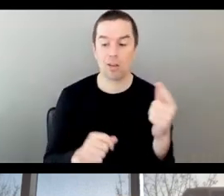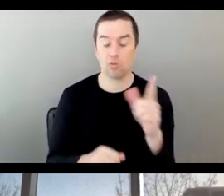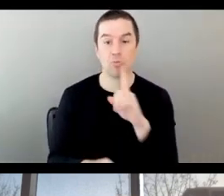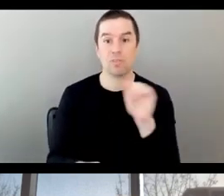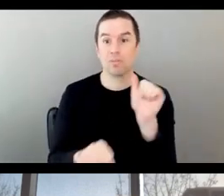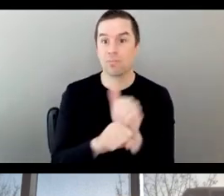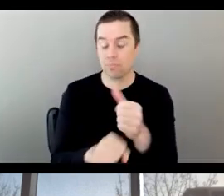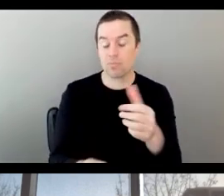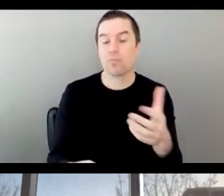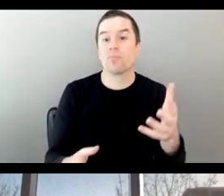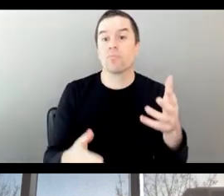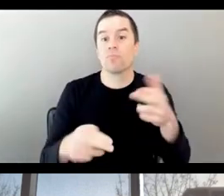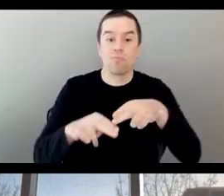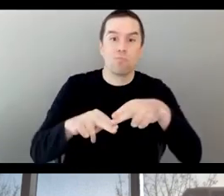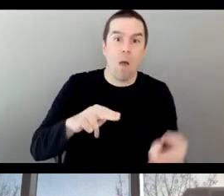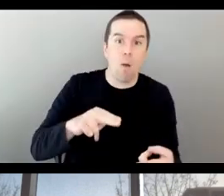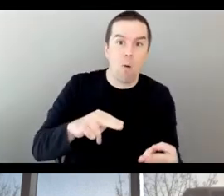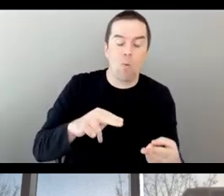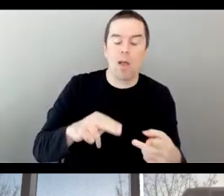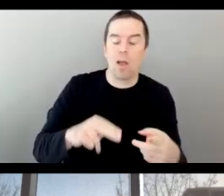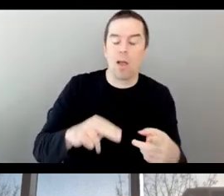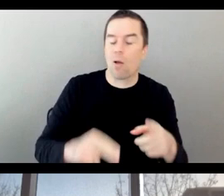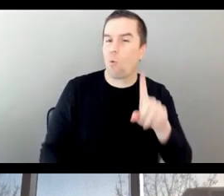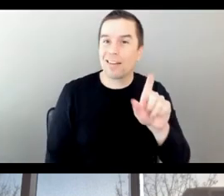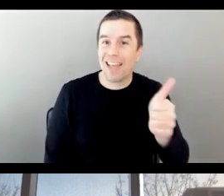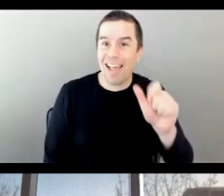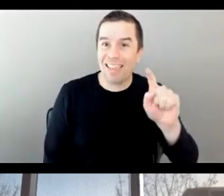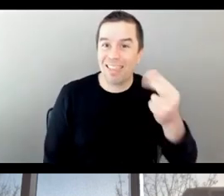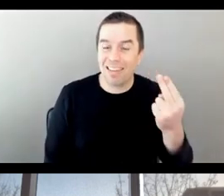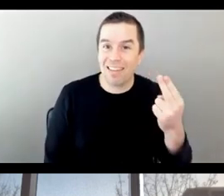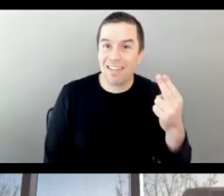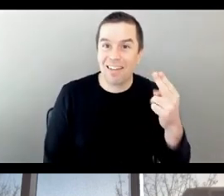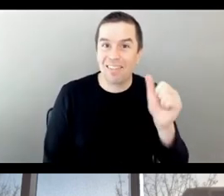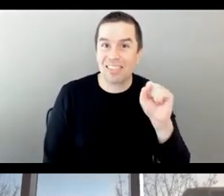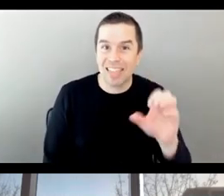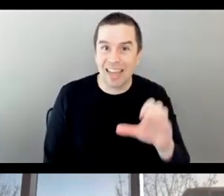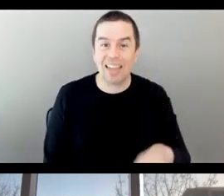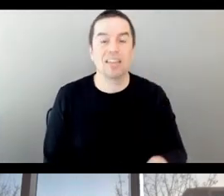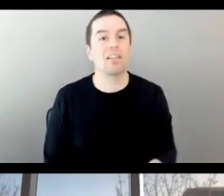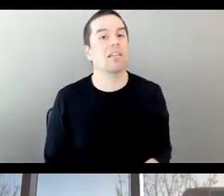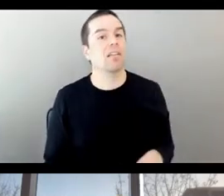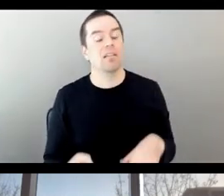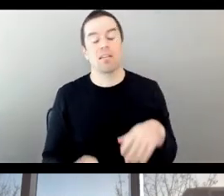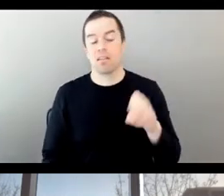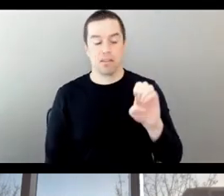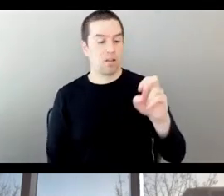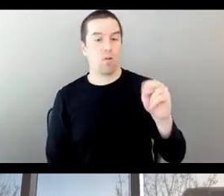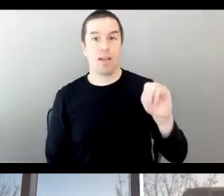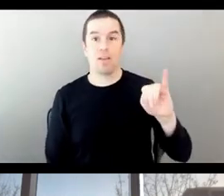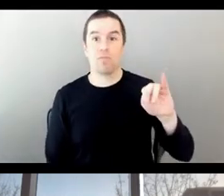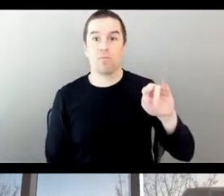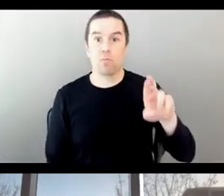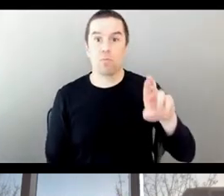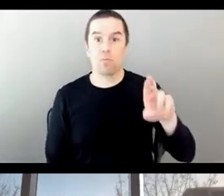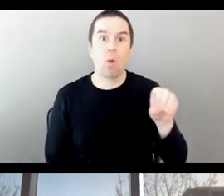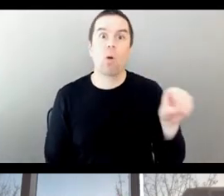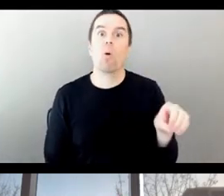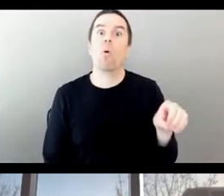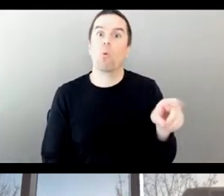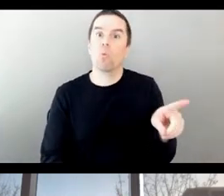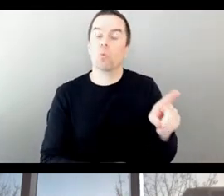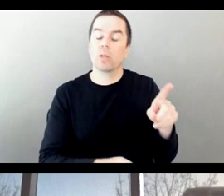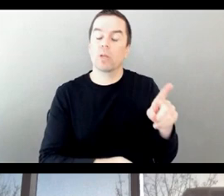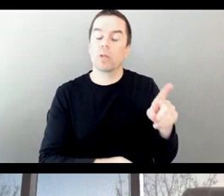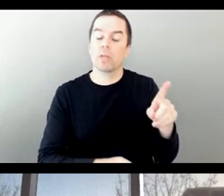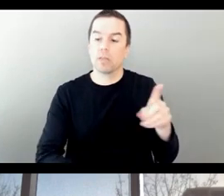Enrico, who heads up the power unit, you know, you saw Laurent Miquis,